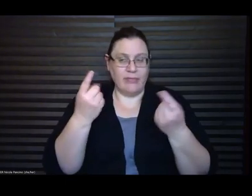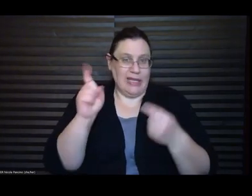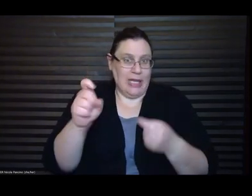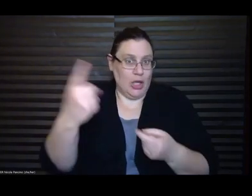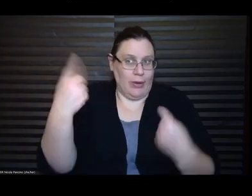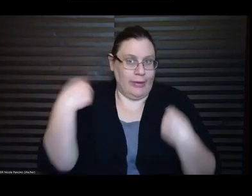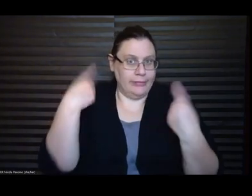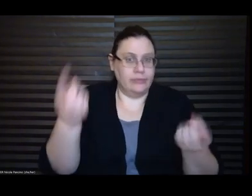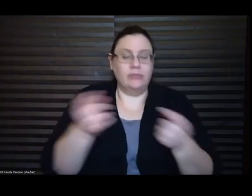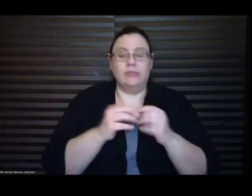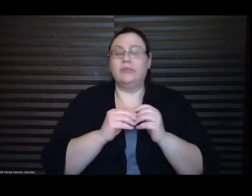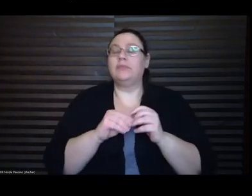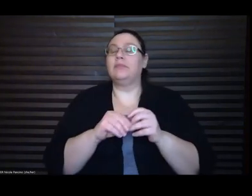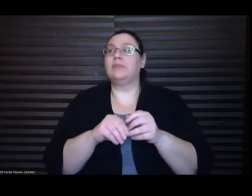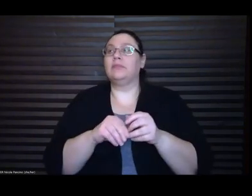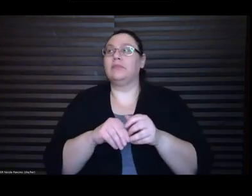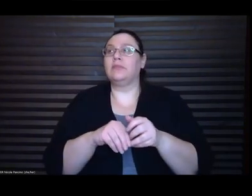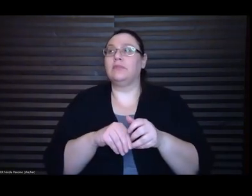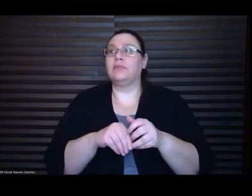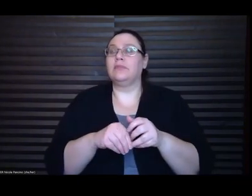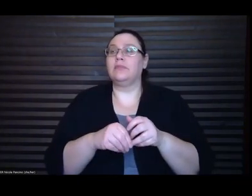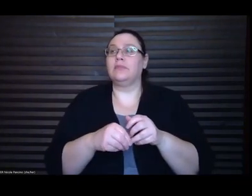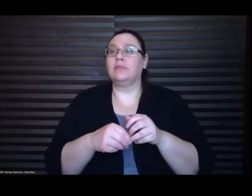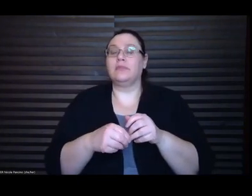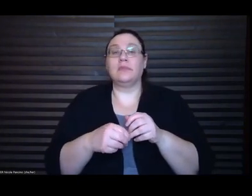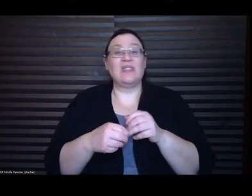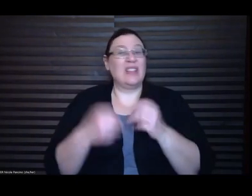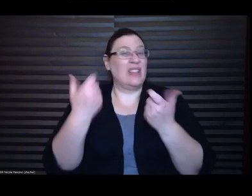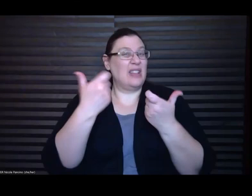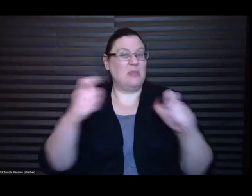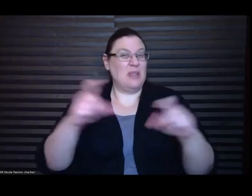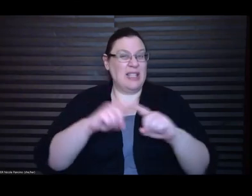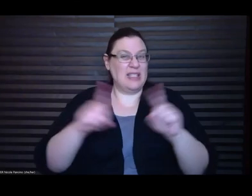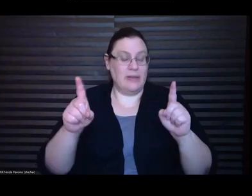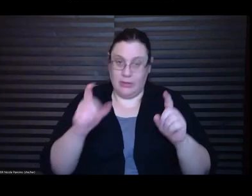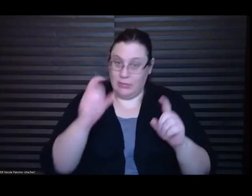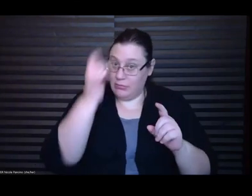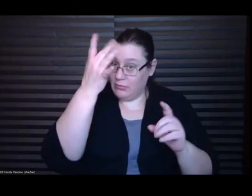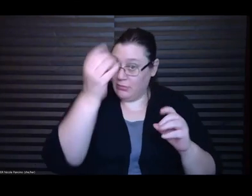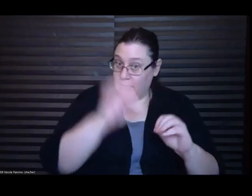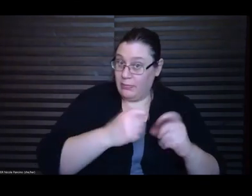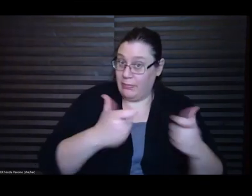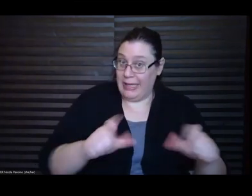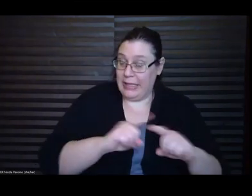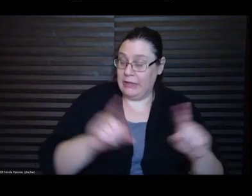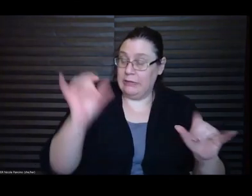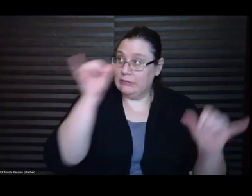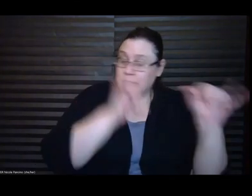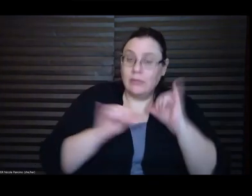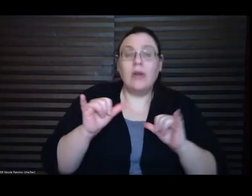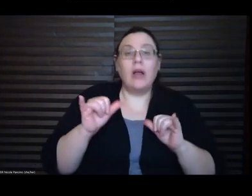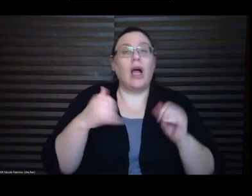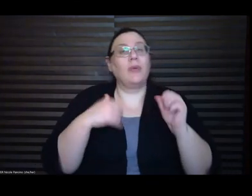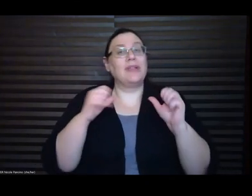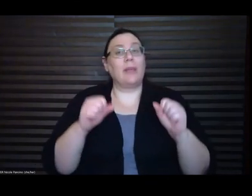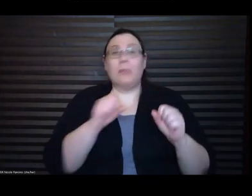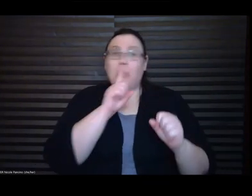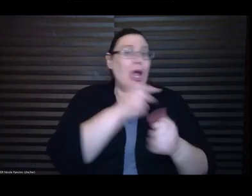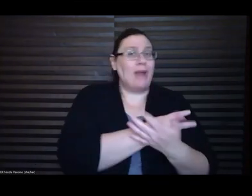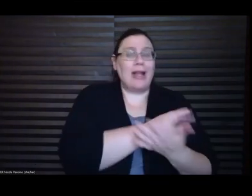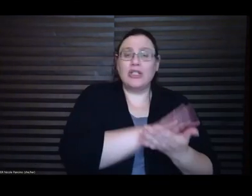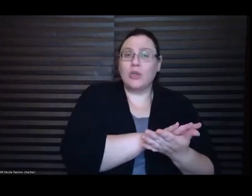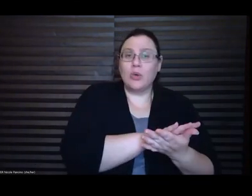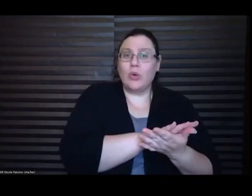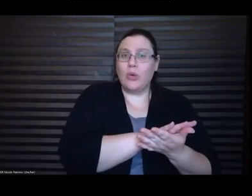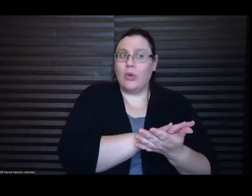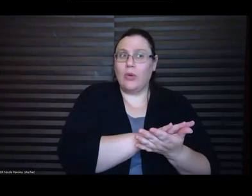which is an enormous difference was that I was able to not even in grad school that I was able to have that time I'm able to write